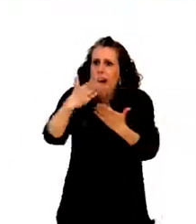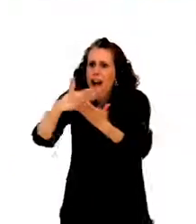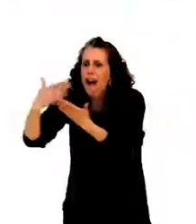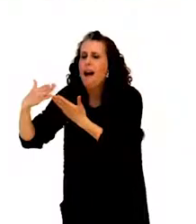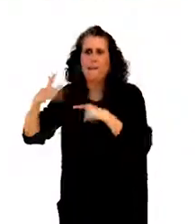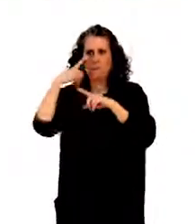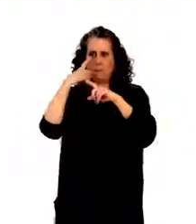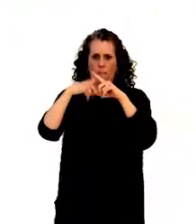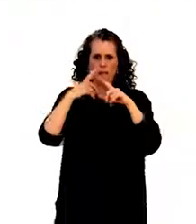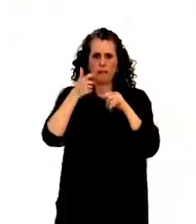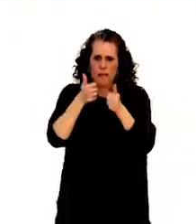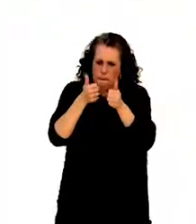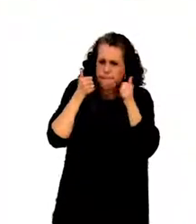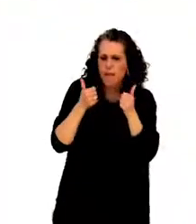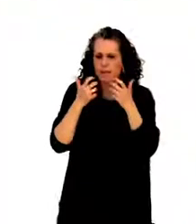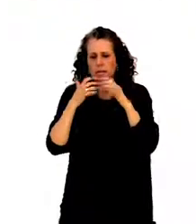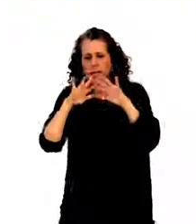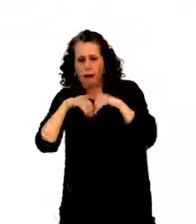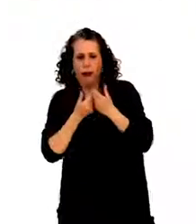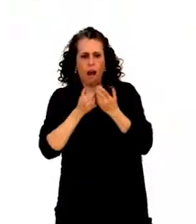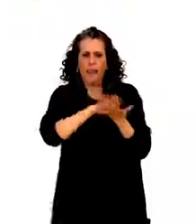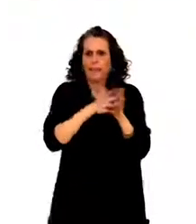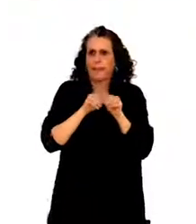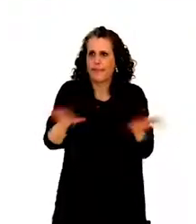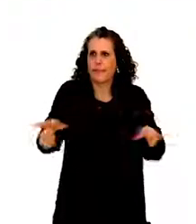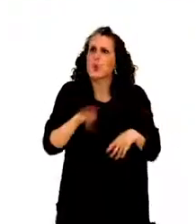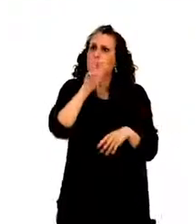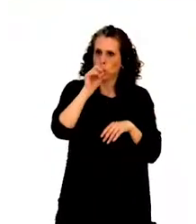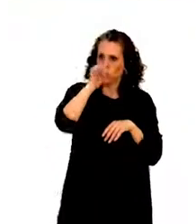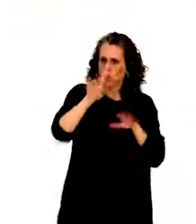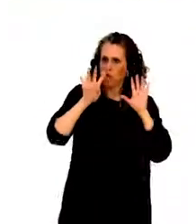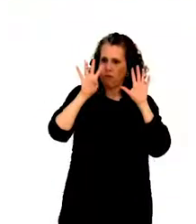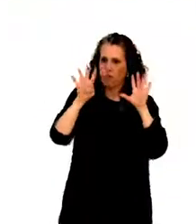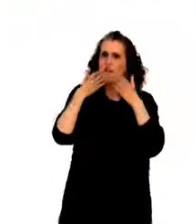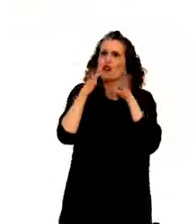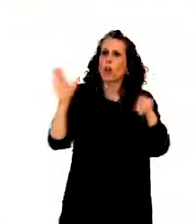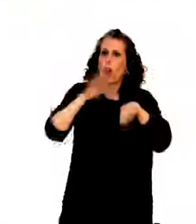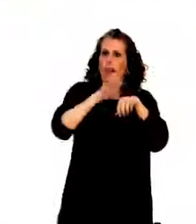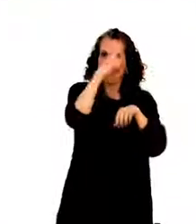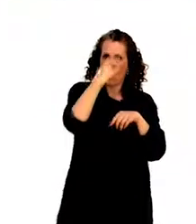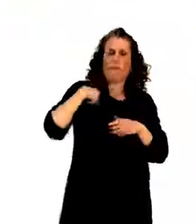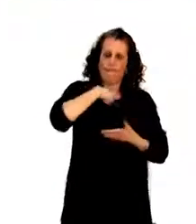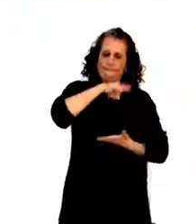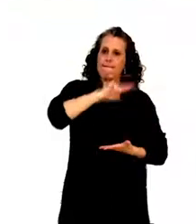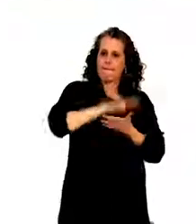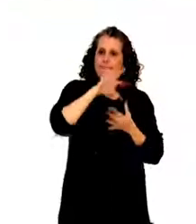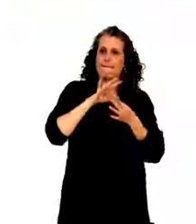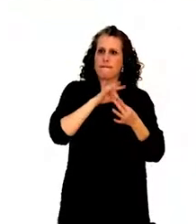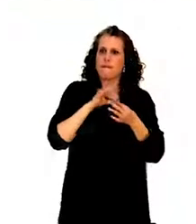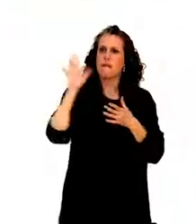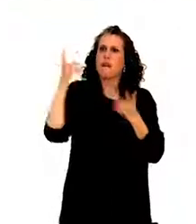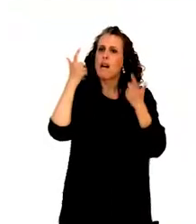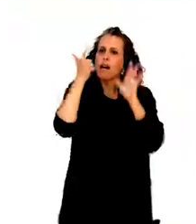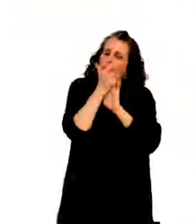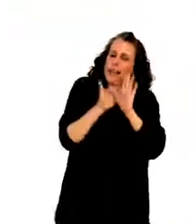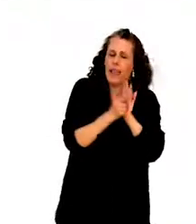how to best implement those. So in 2014, we adopted general comment number one on legal capacity, two on